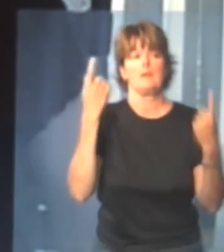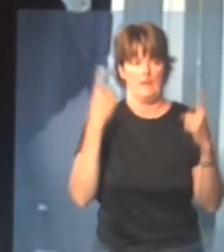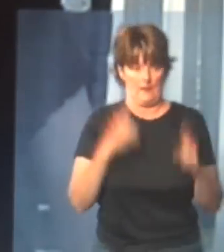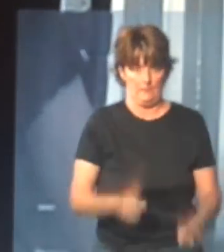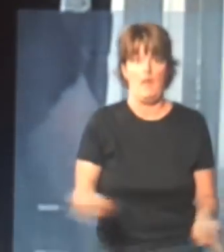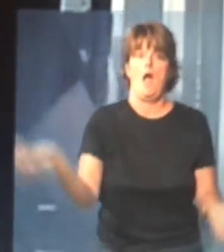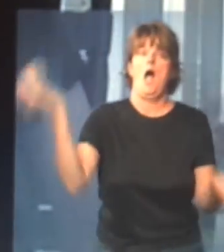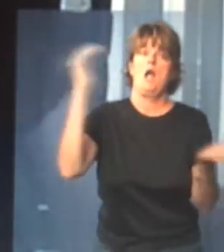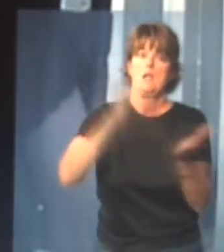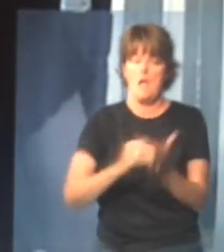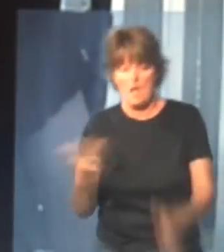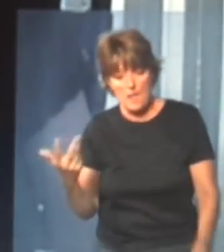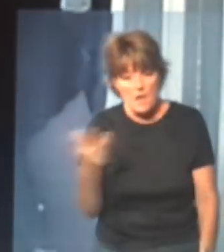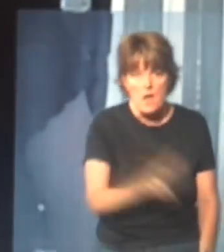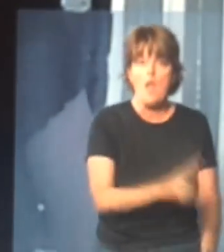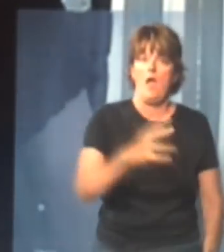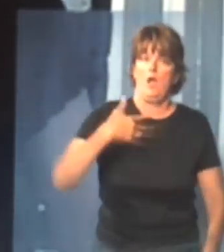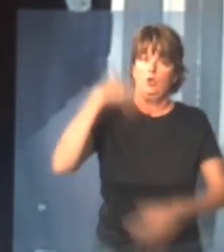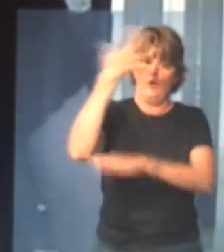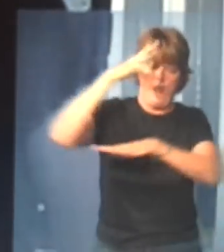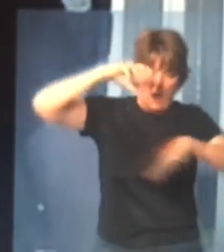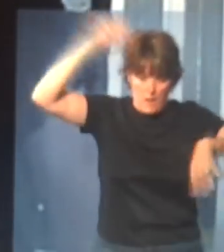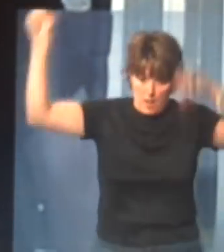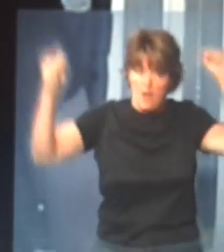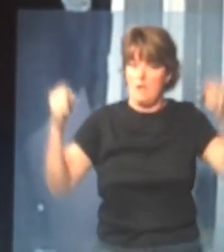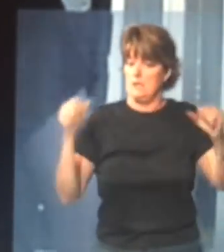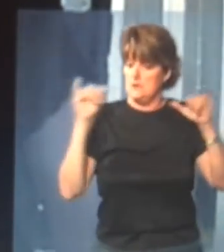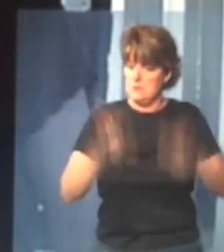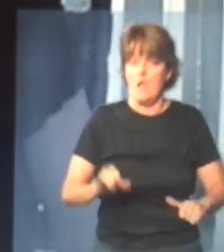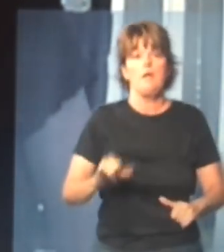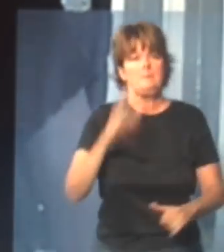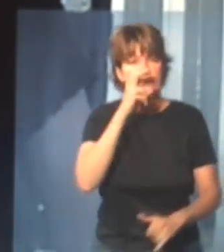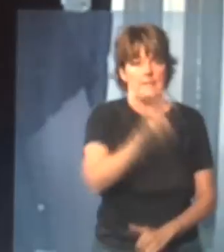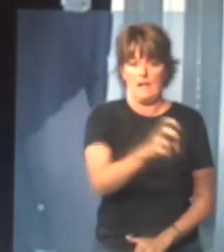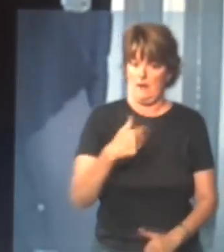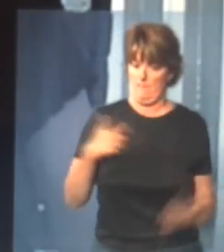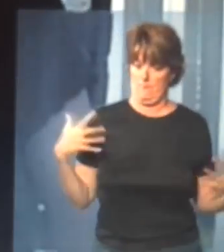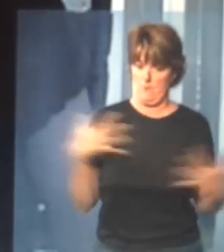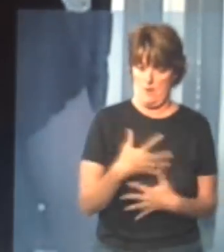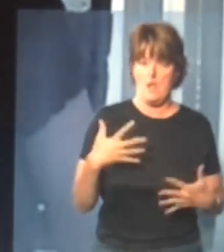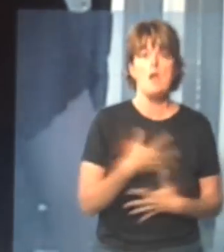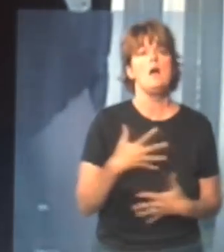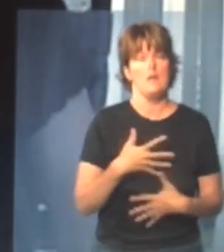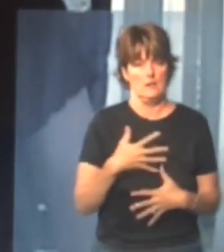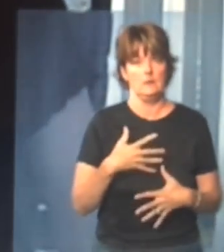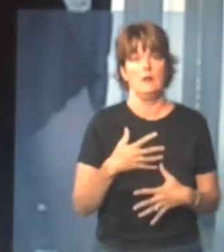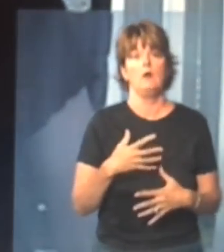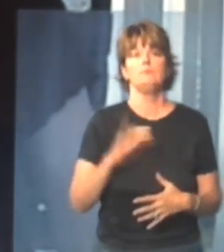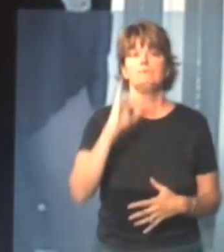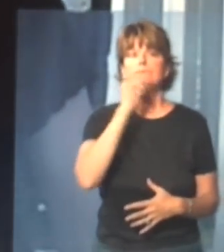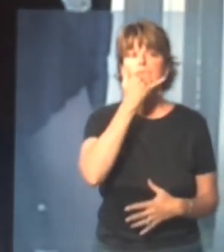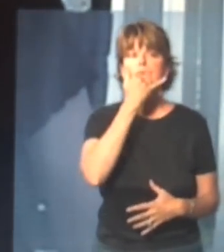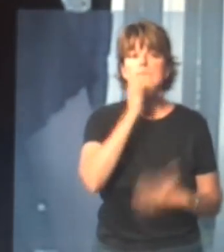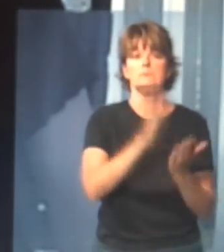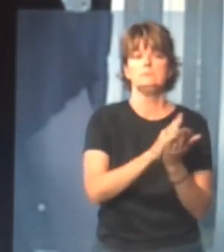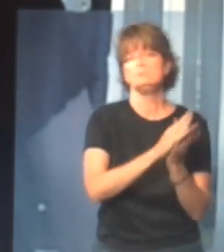I was pulling the branches right from me, because I was afraid the snake was going to fall in the canoe, and I tipped the canoe,